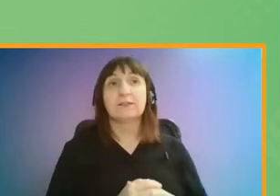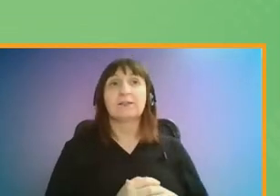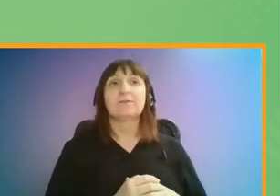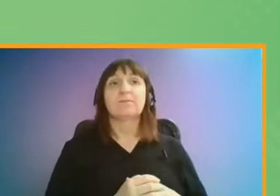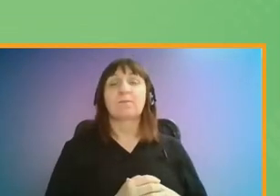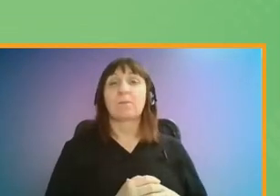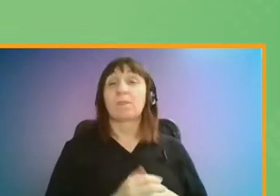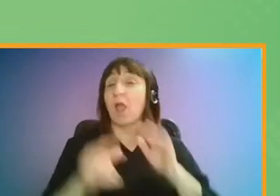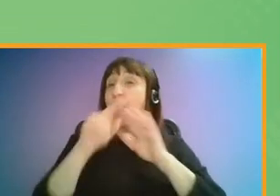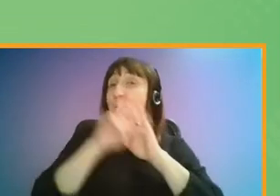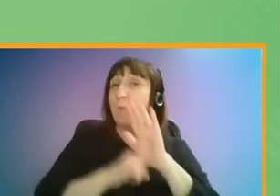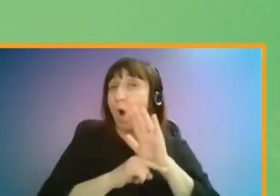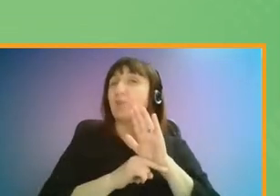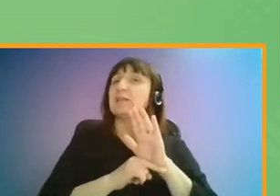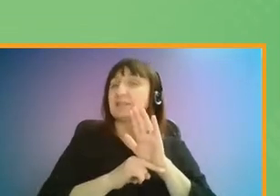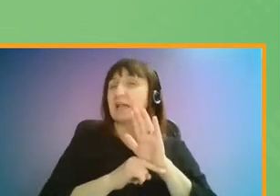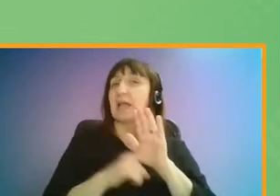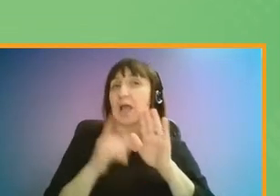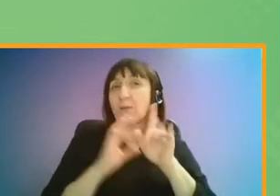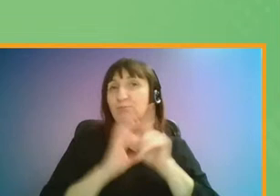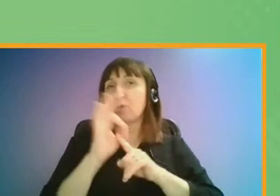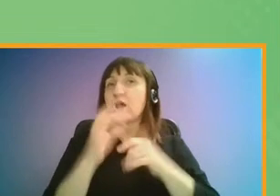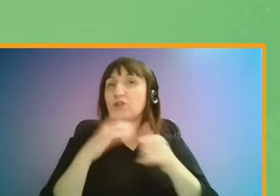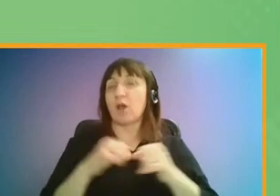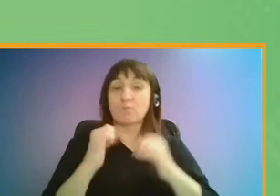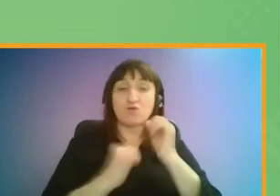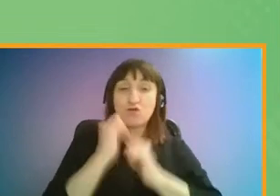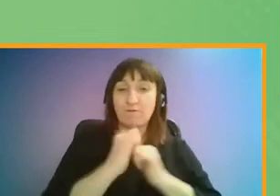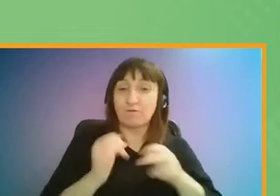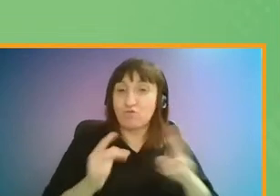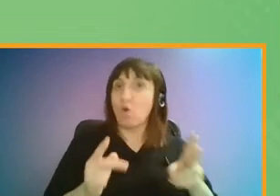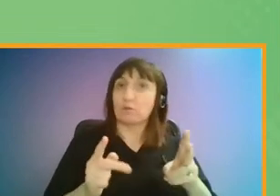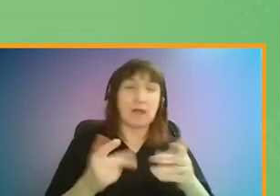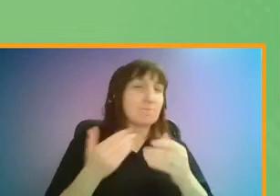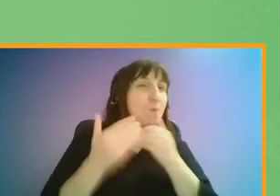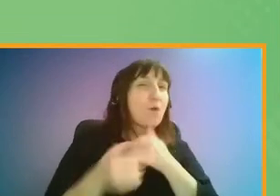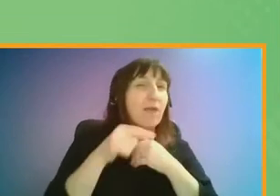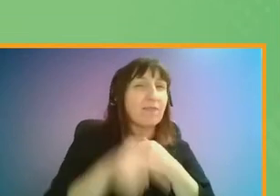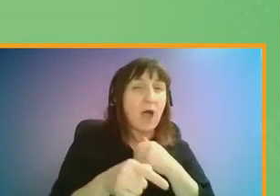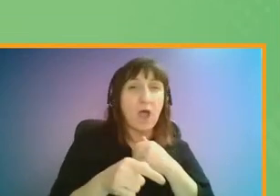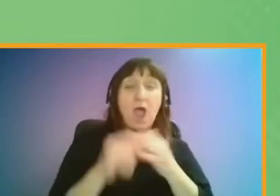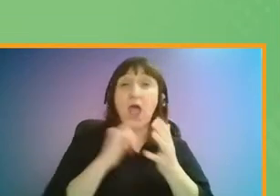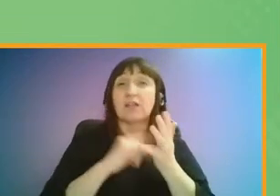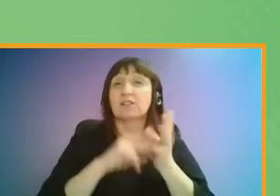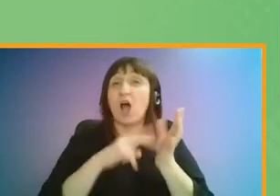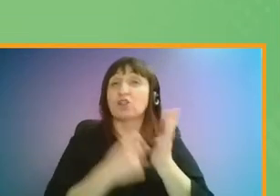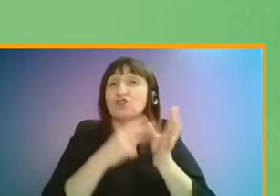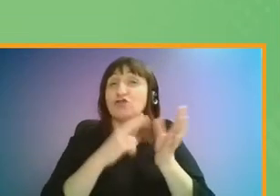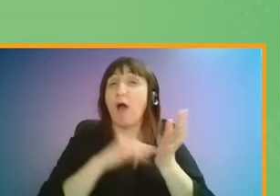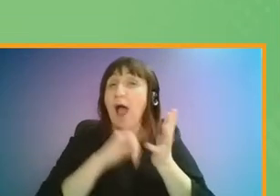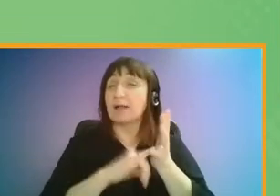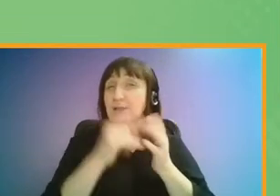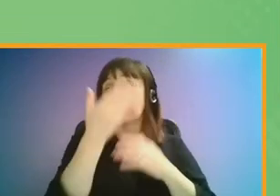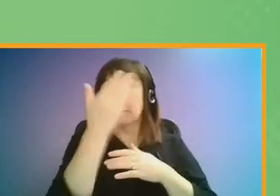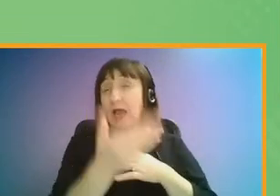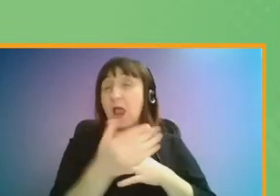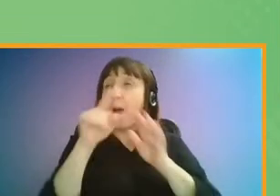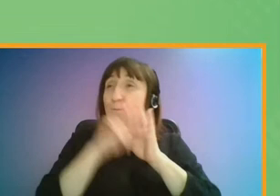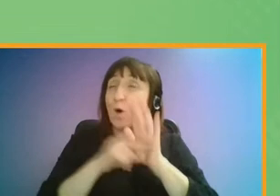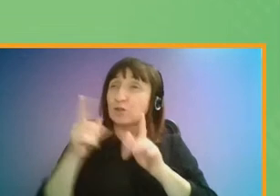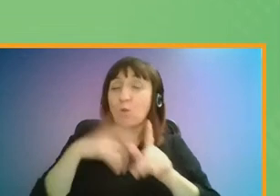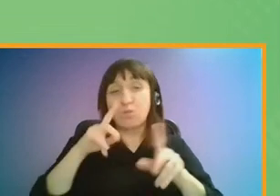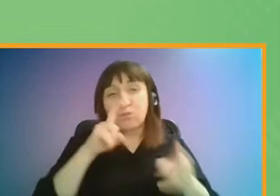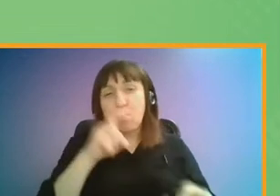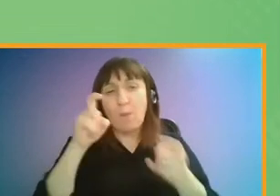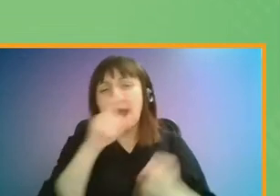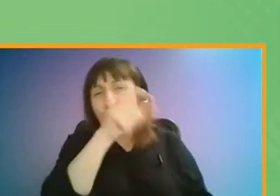Policy solutions need to go further than improving the physical infrastructure of the street. As Sustrans have noted here, policy makers need to find out what would help